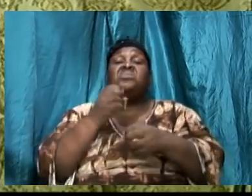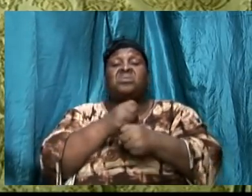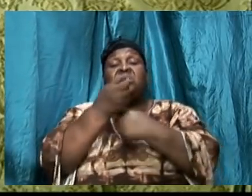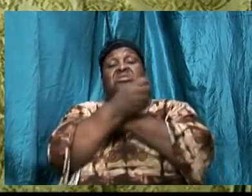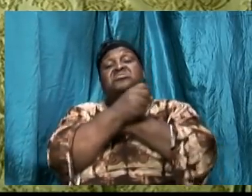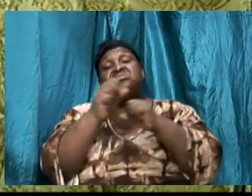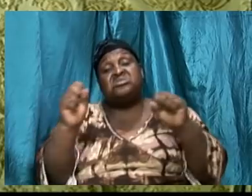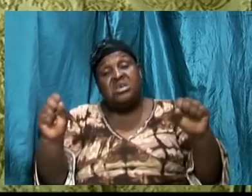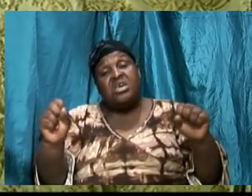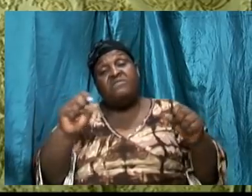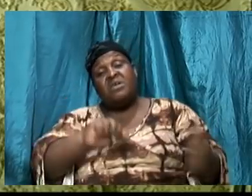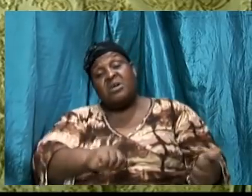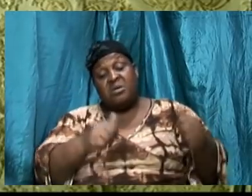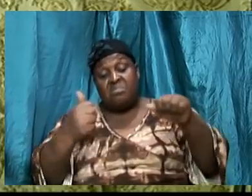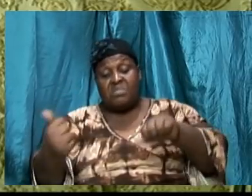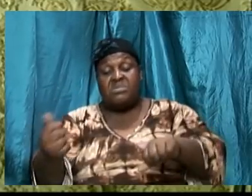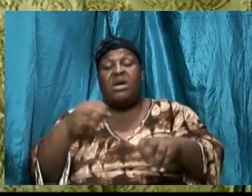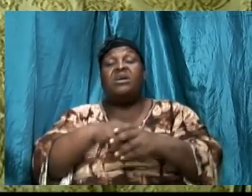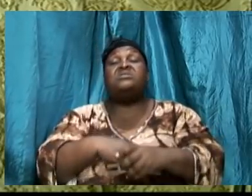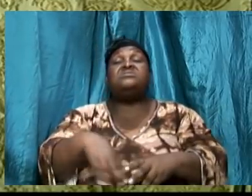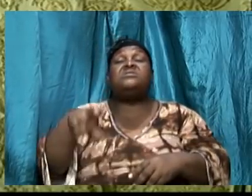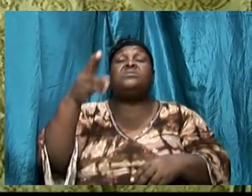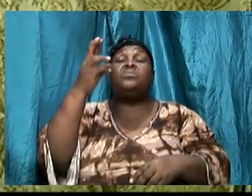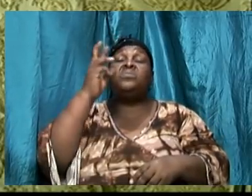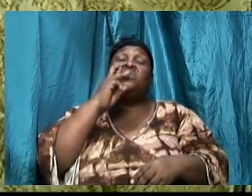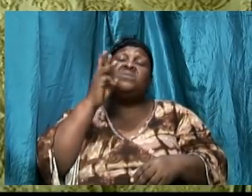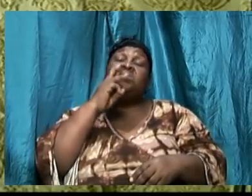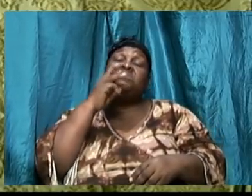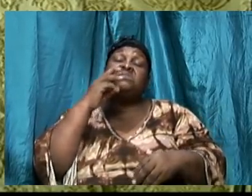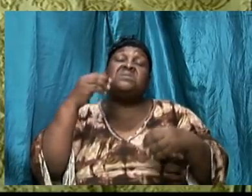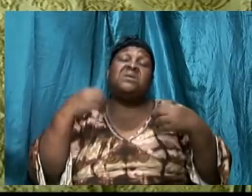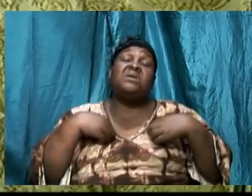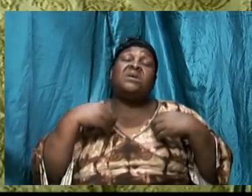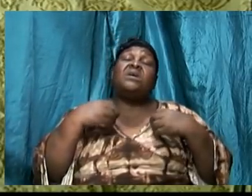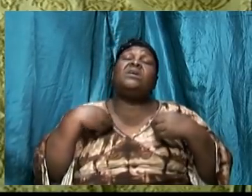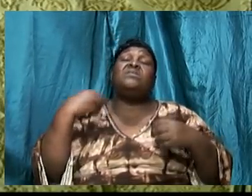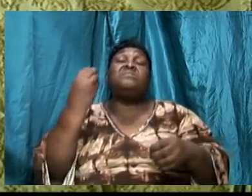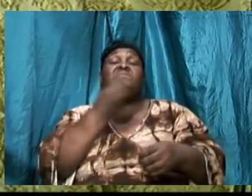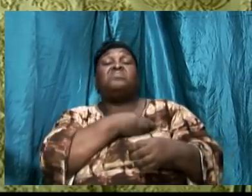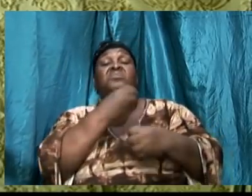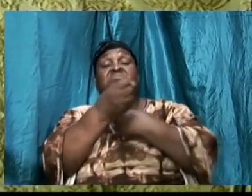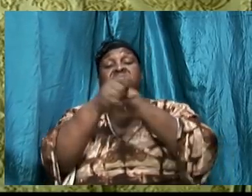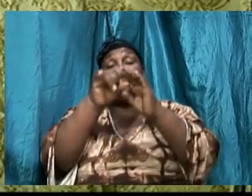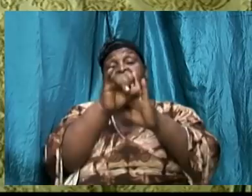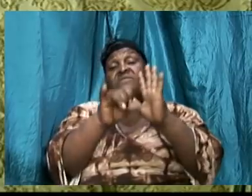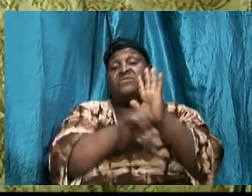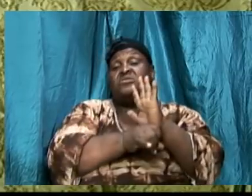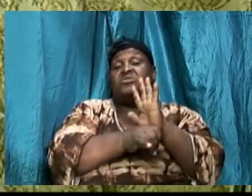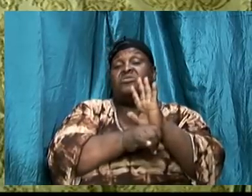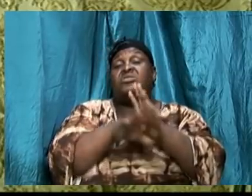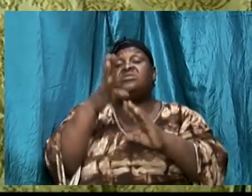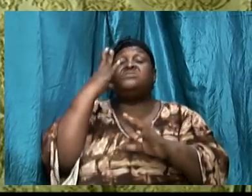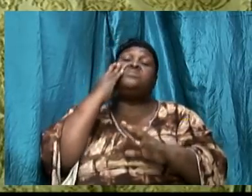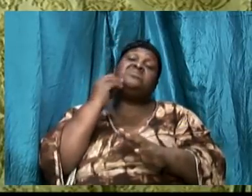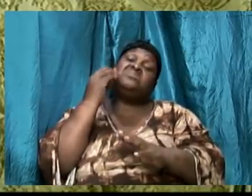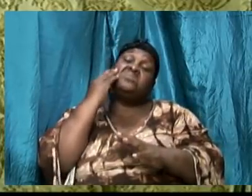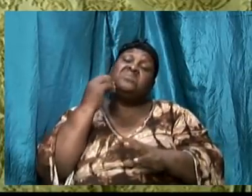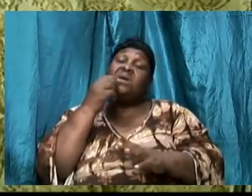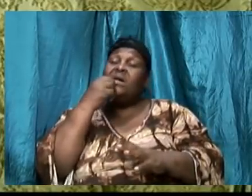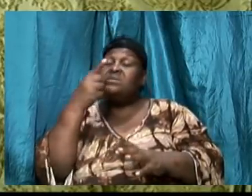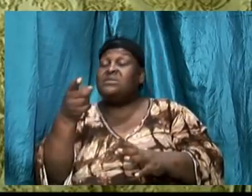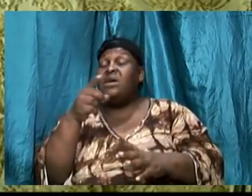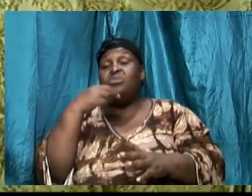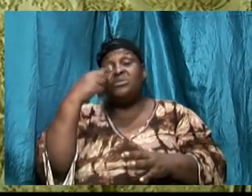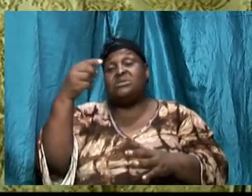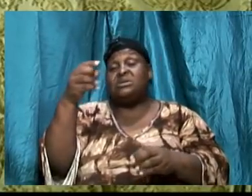baptized in water and we had our salvation experience and oh the joy said I wouldn't tell it to a living soul how